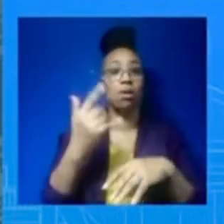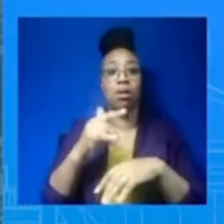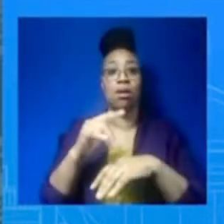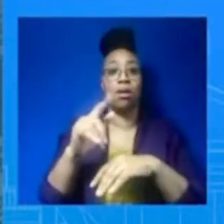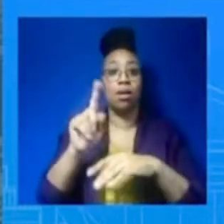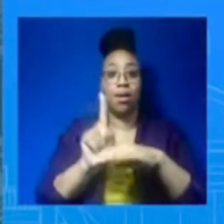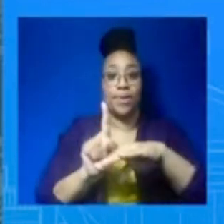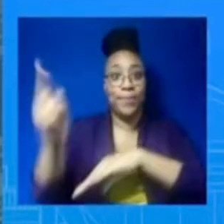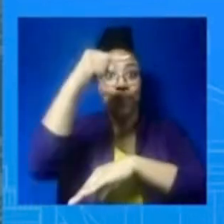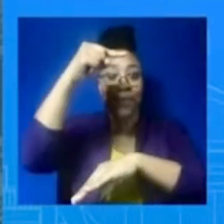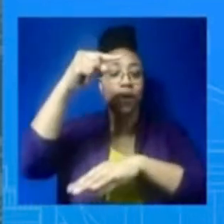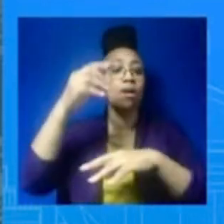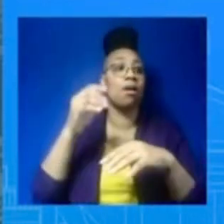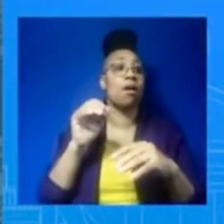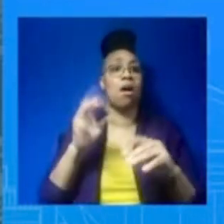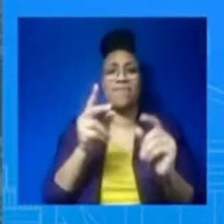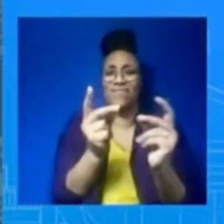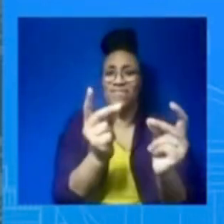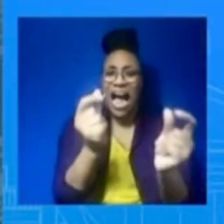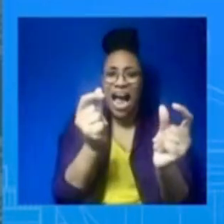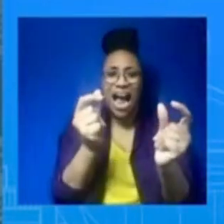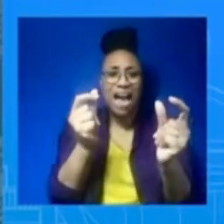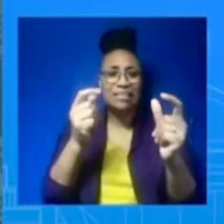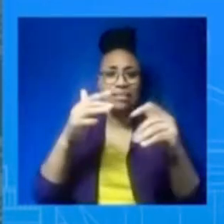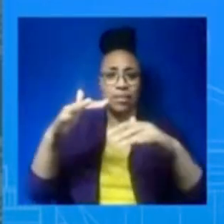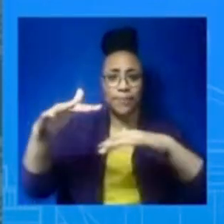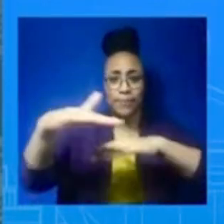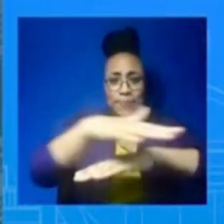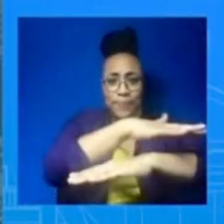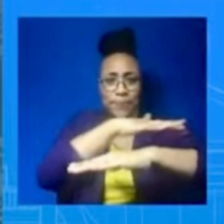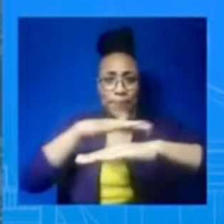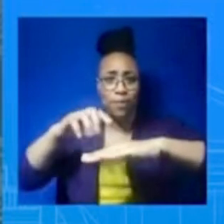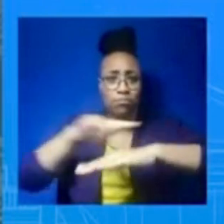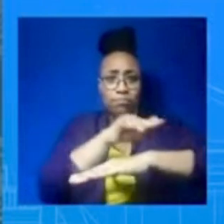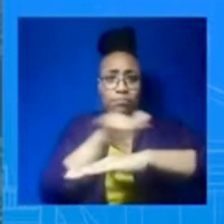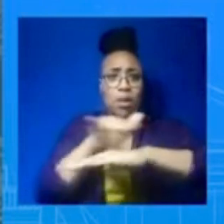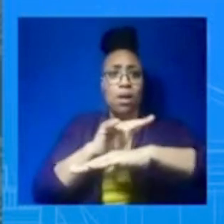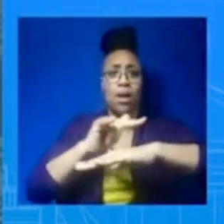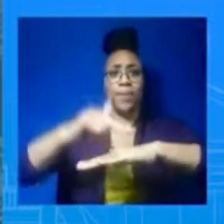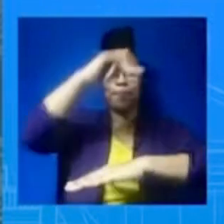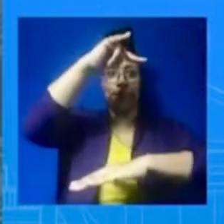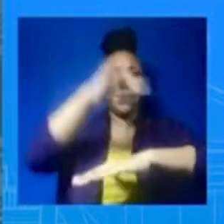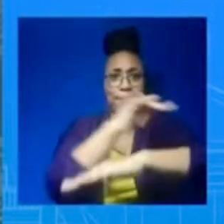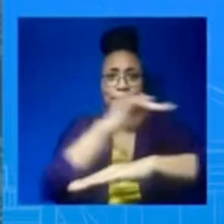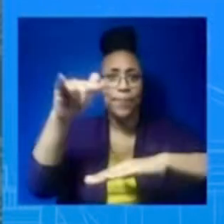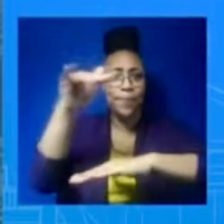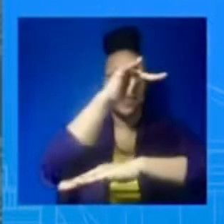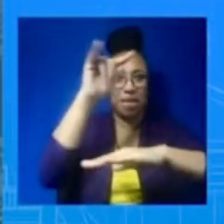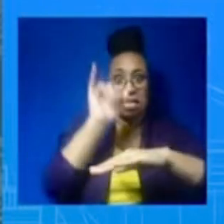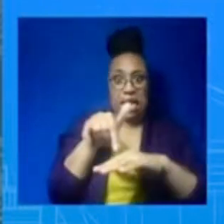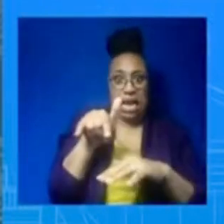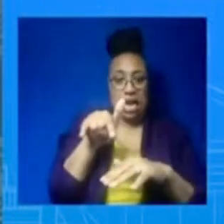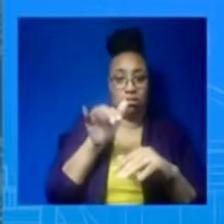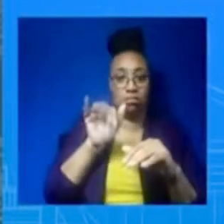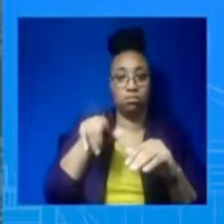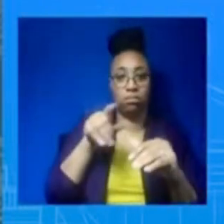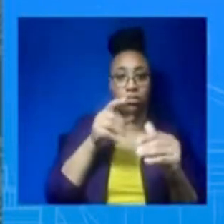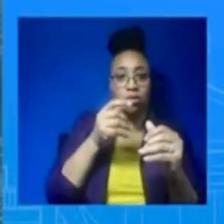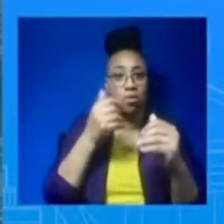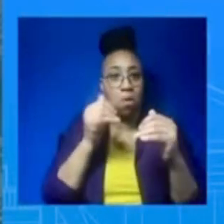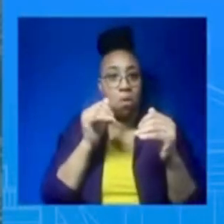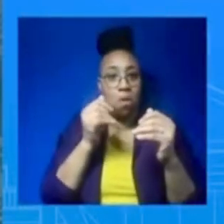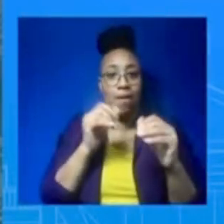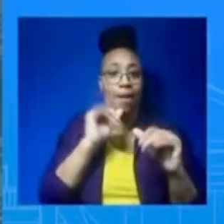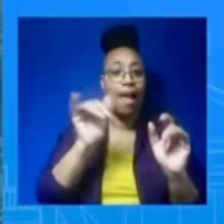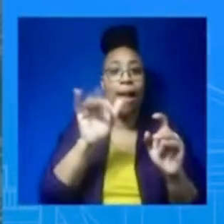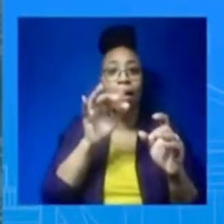That's what their focus was, that they had not adjusted the, as he called it, gates on the radar, the